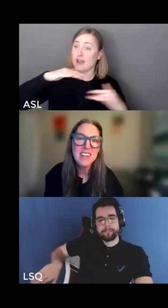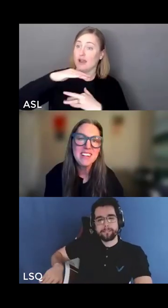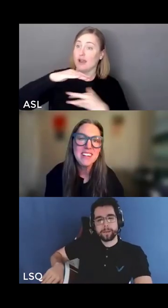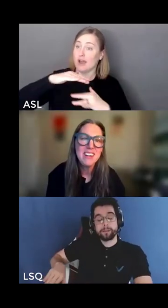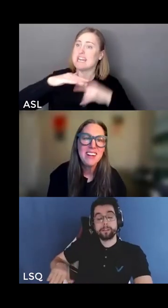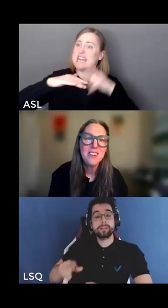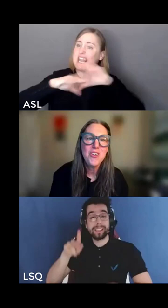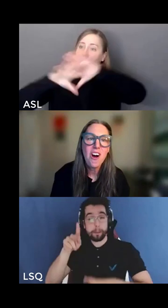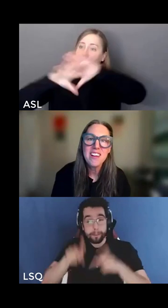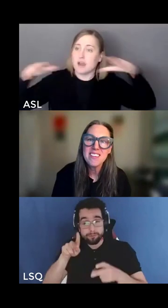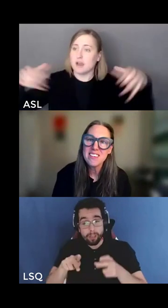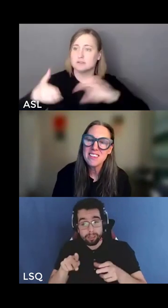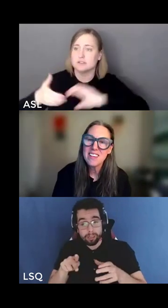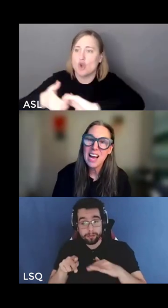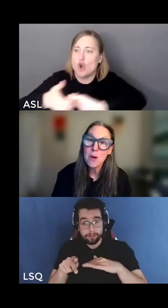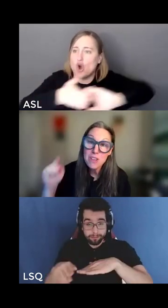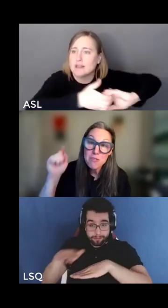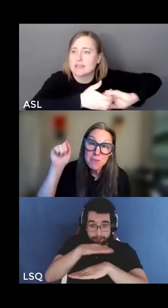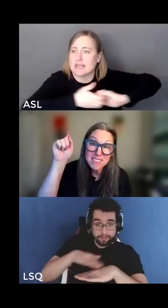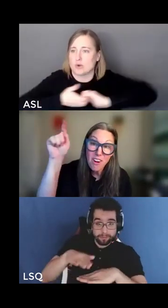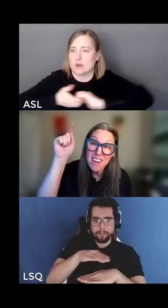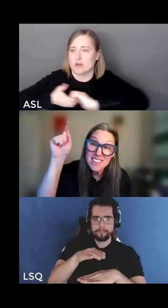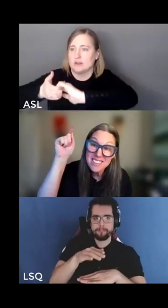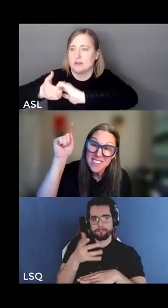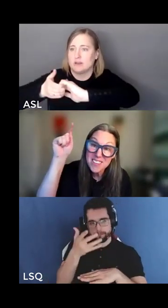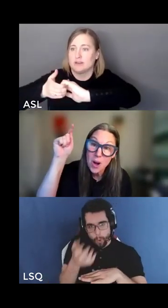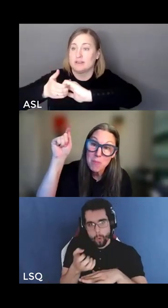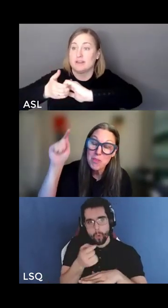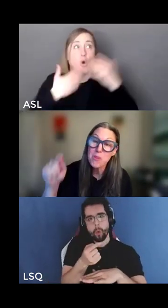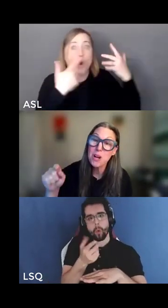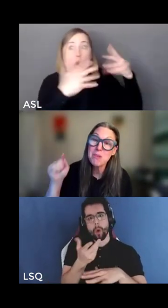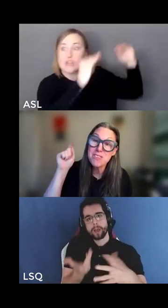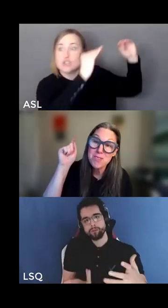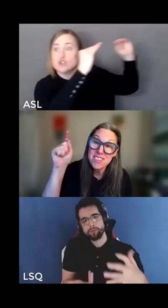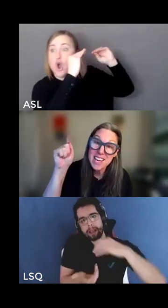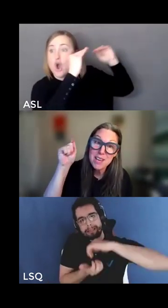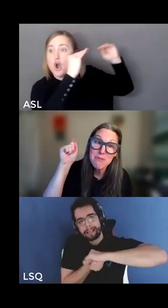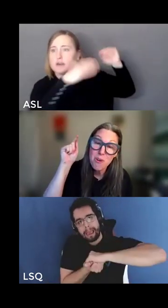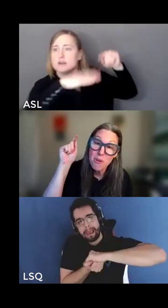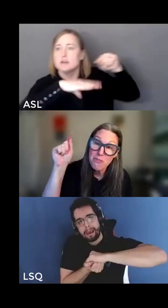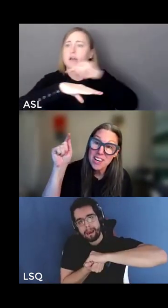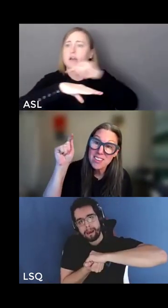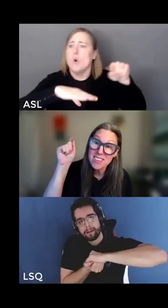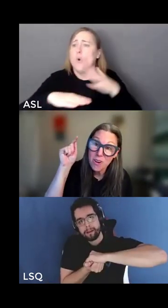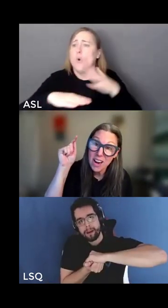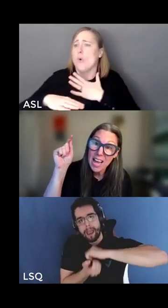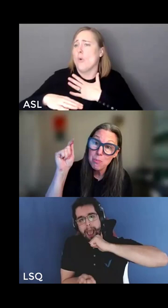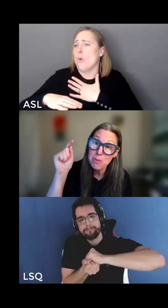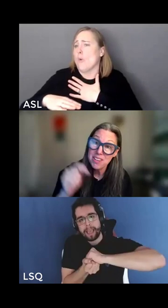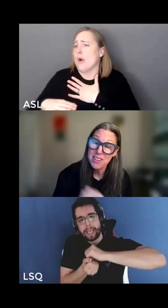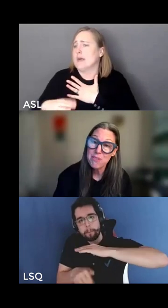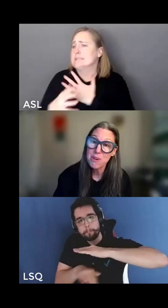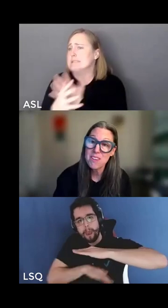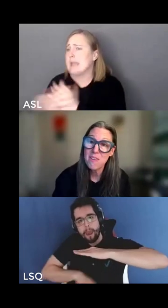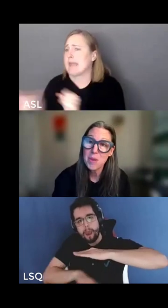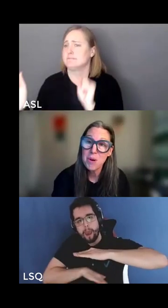of the coin not how we've been taught on the top of the coin which is to save or fix or help folks on the